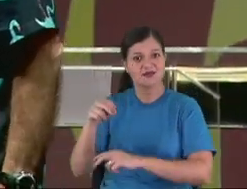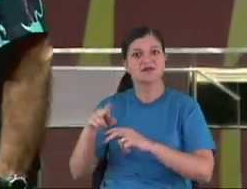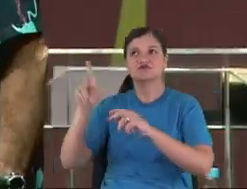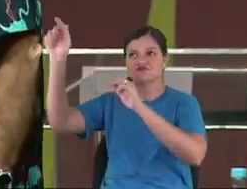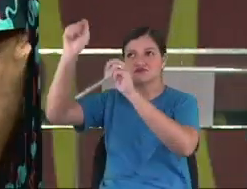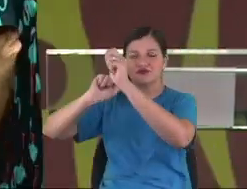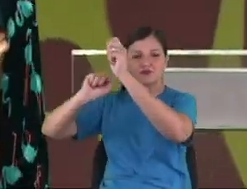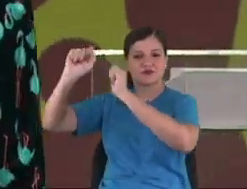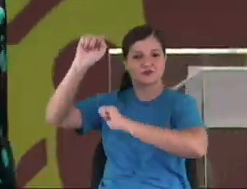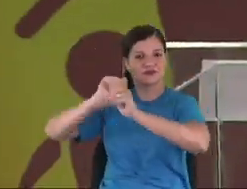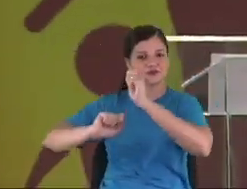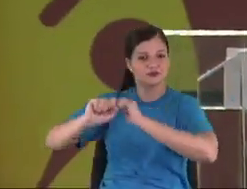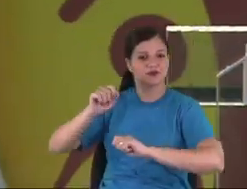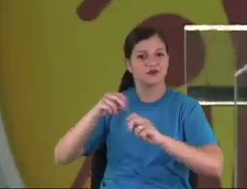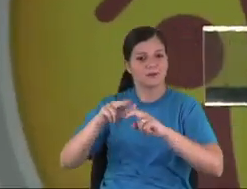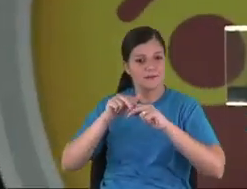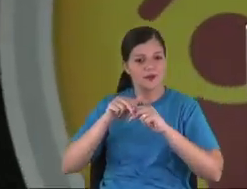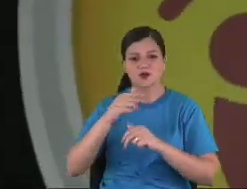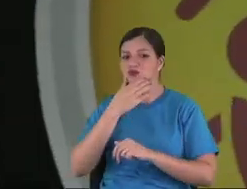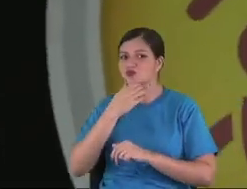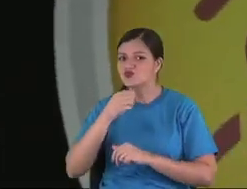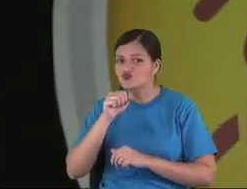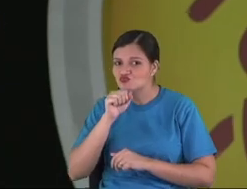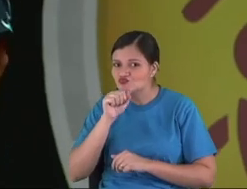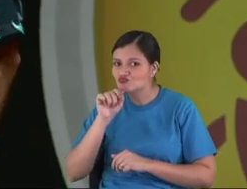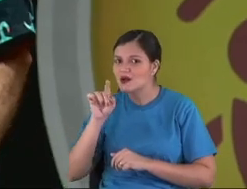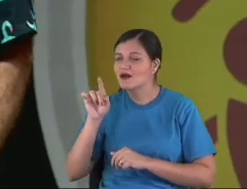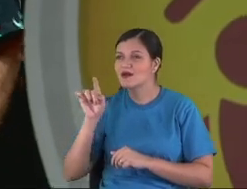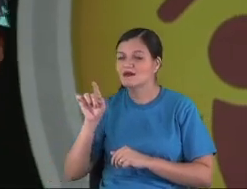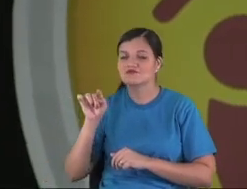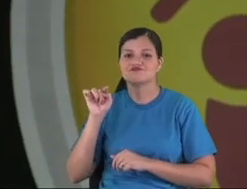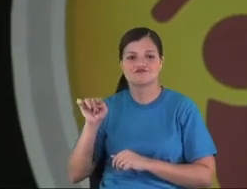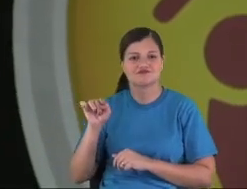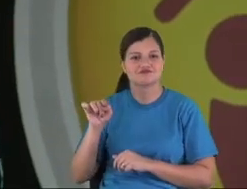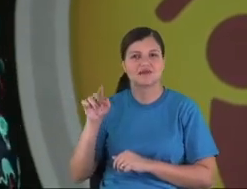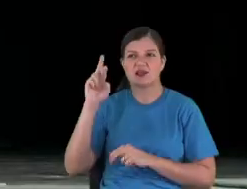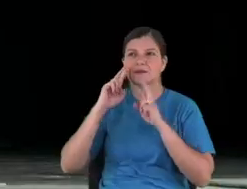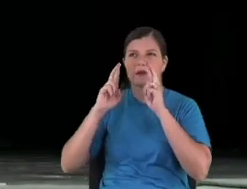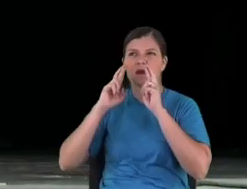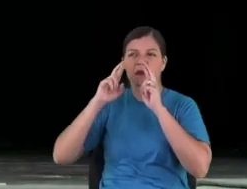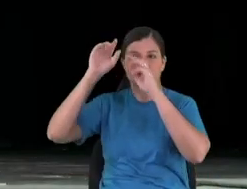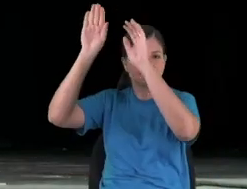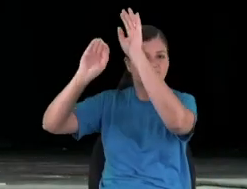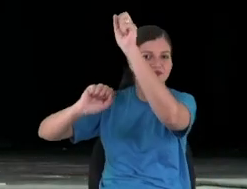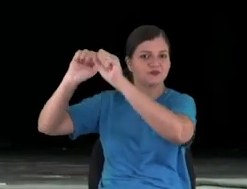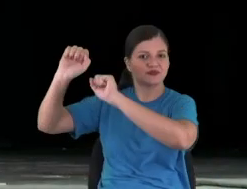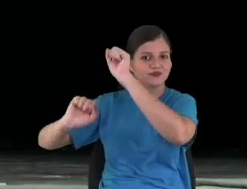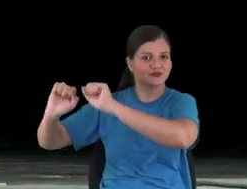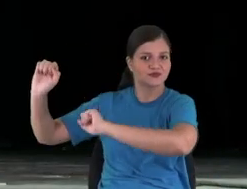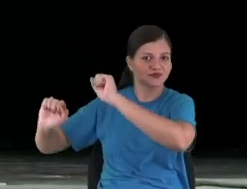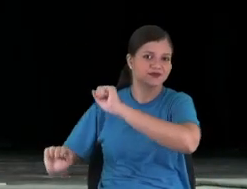don't... You don't need to... Please, don't... Don't put this kind of things here. The dead are made for dead.